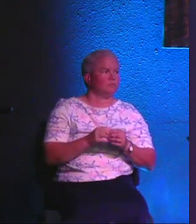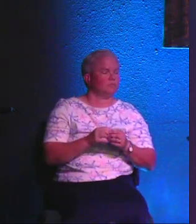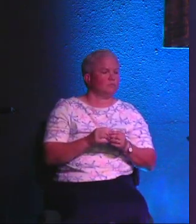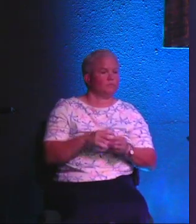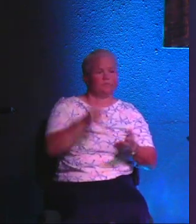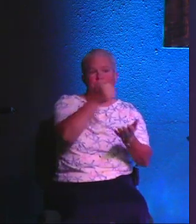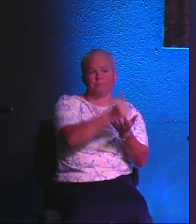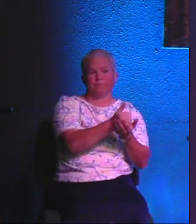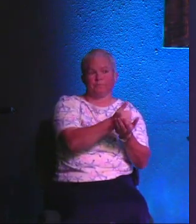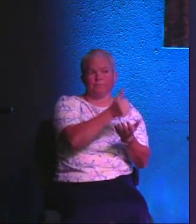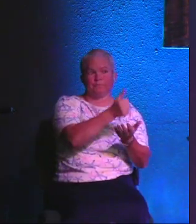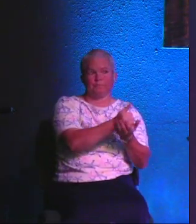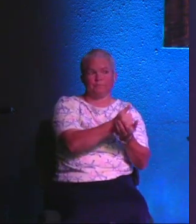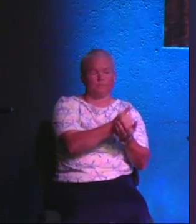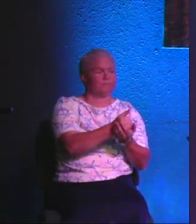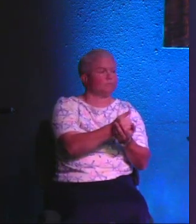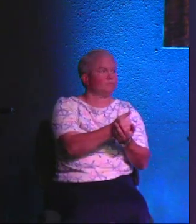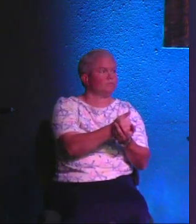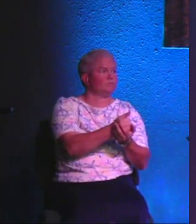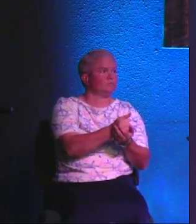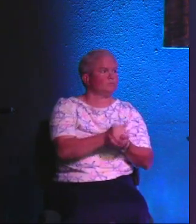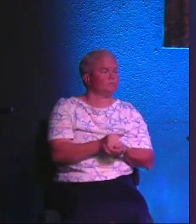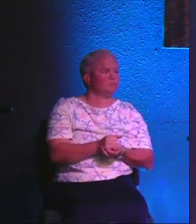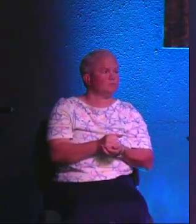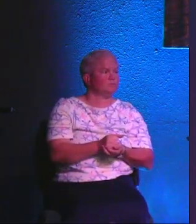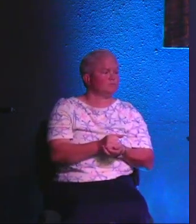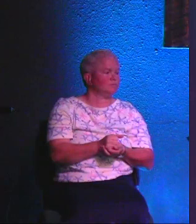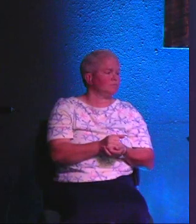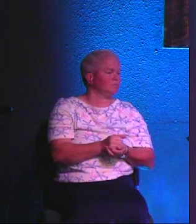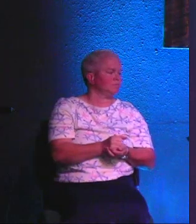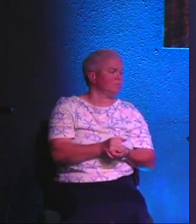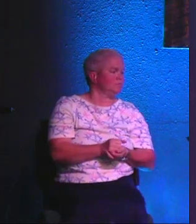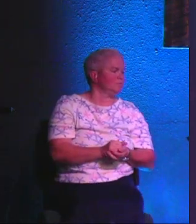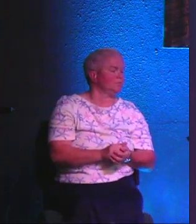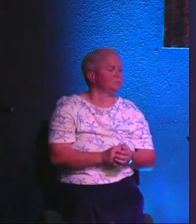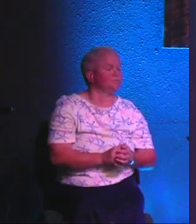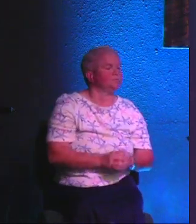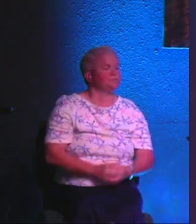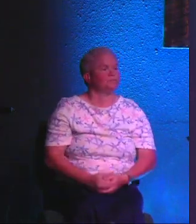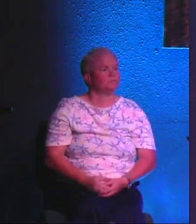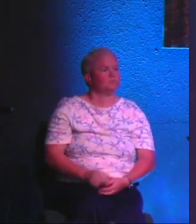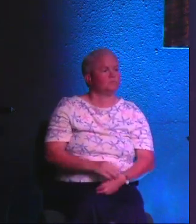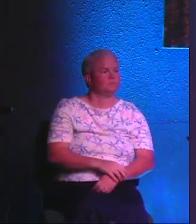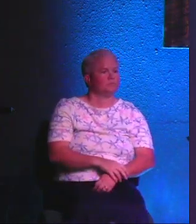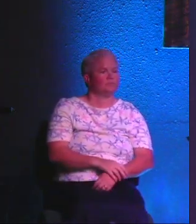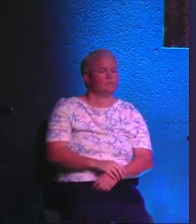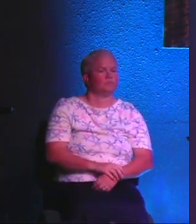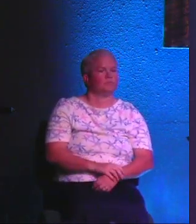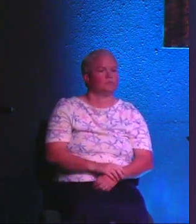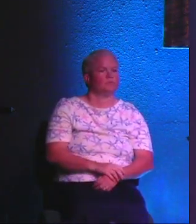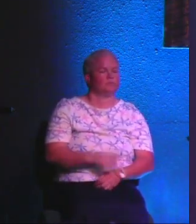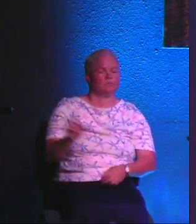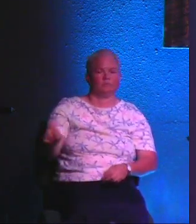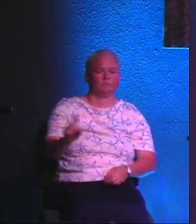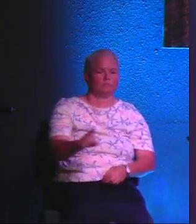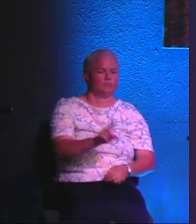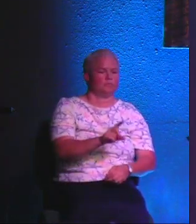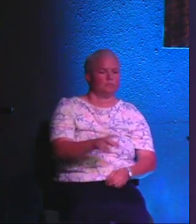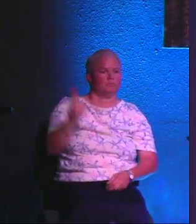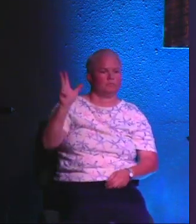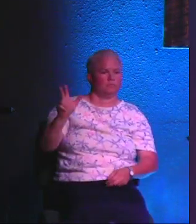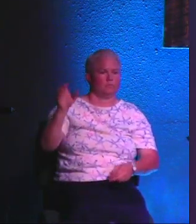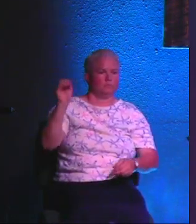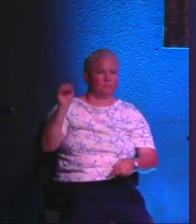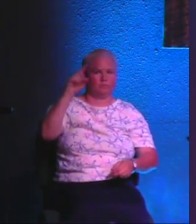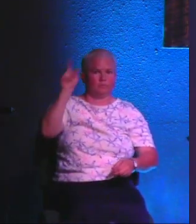Can I get an amen? Pause, pause, pause. No, we're going to be right on it. And here's the deal. Since our numbers are down, you've got to be 30